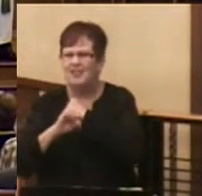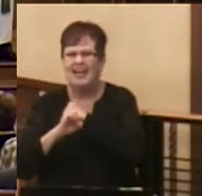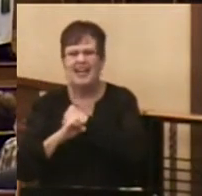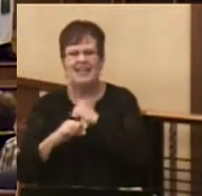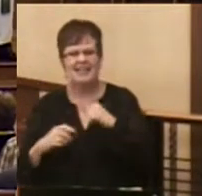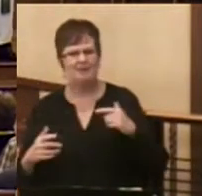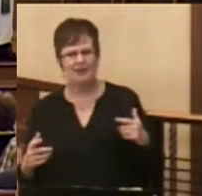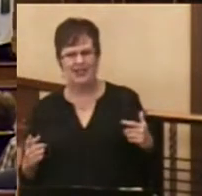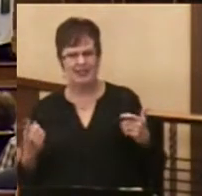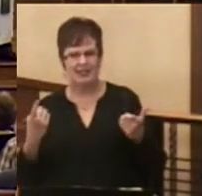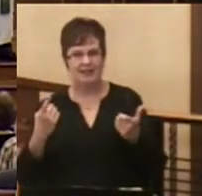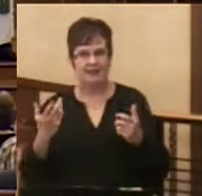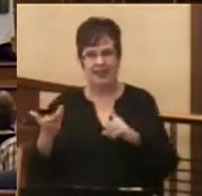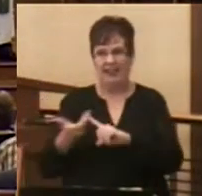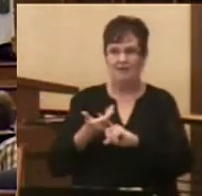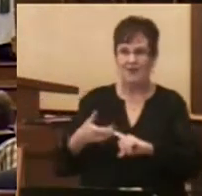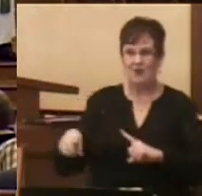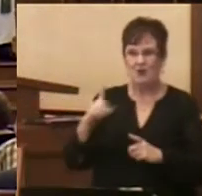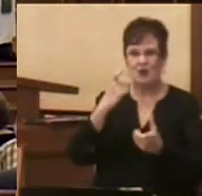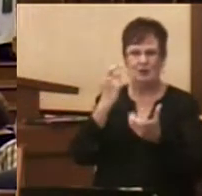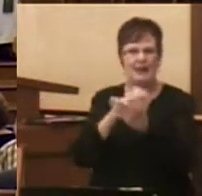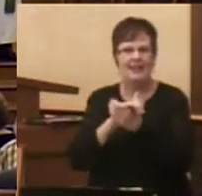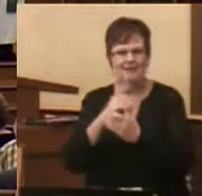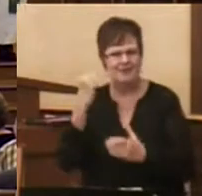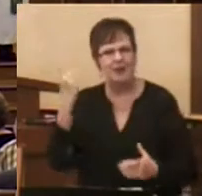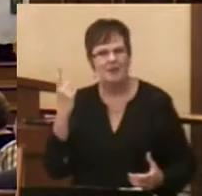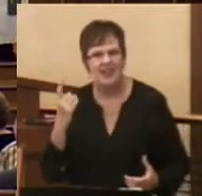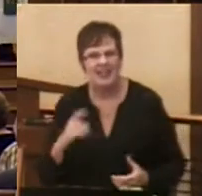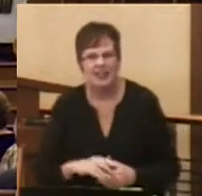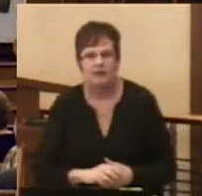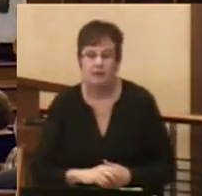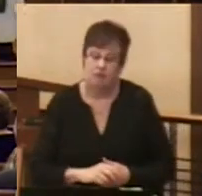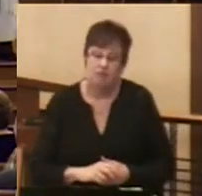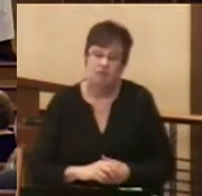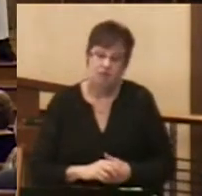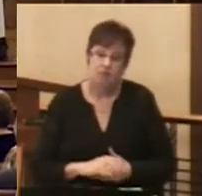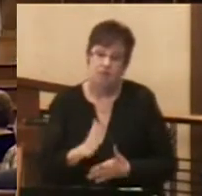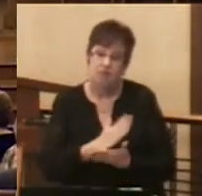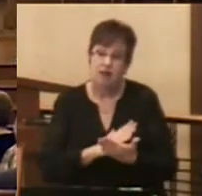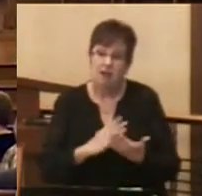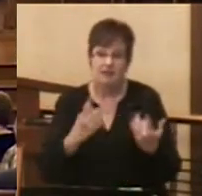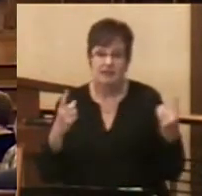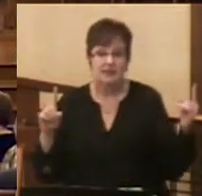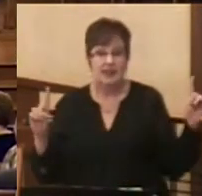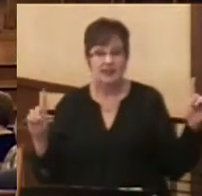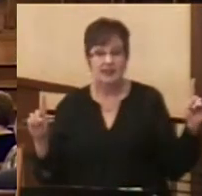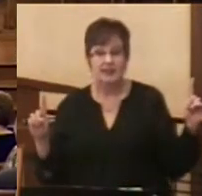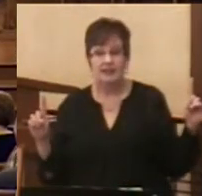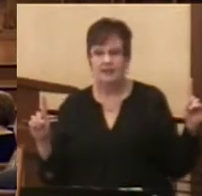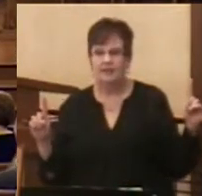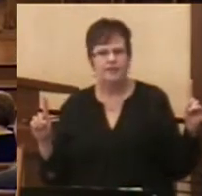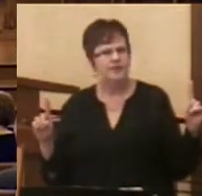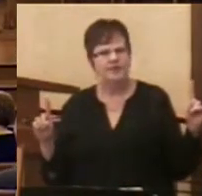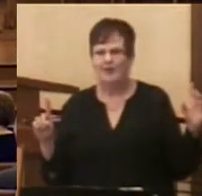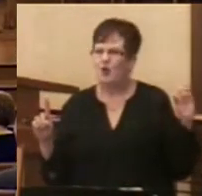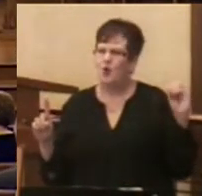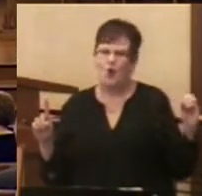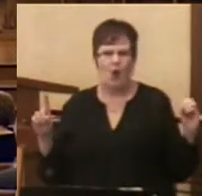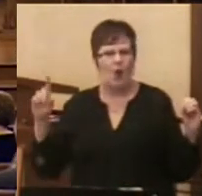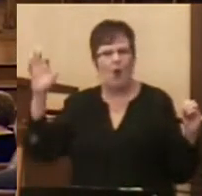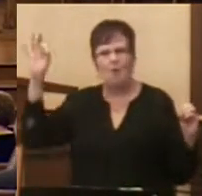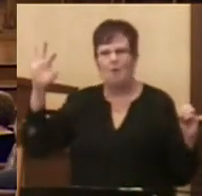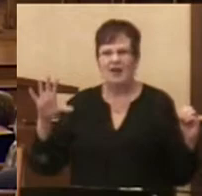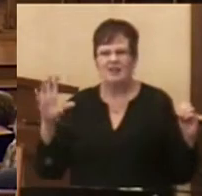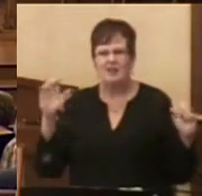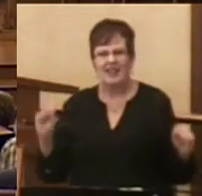getting to believe something, and they have partially succeeded. There is no pastor who cannot